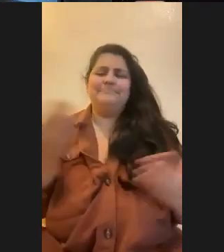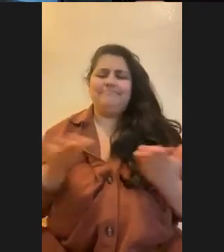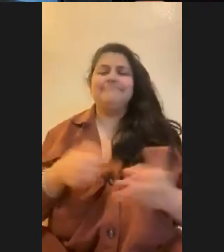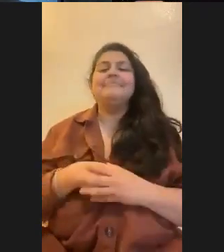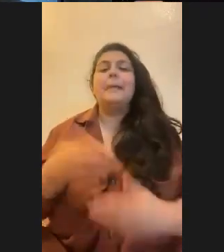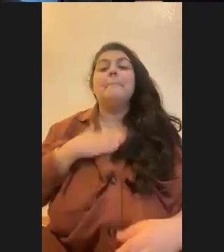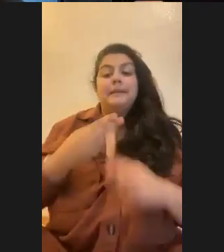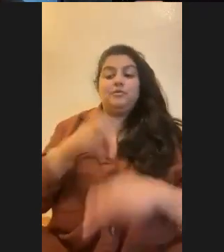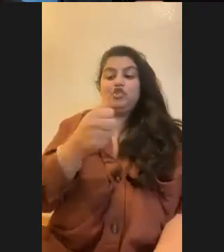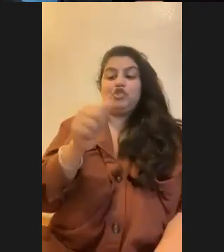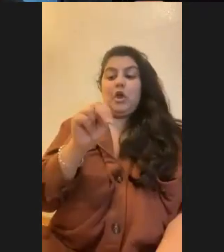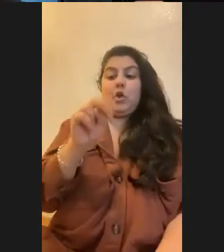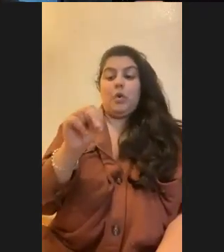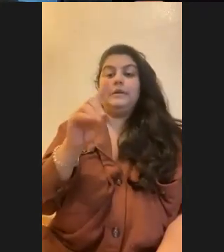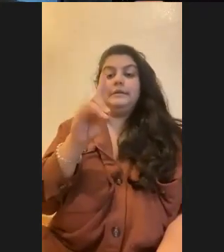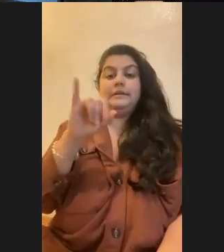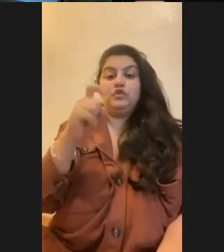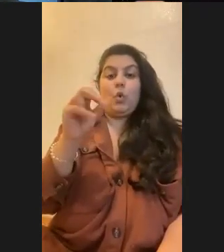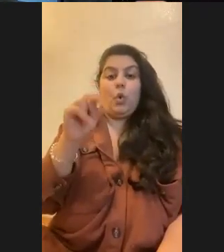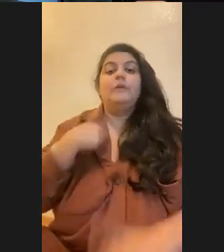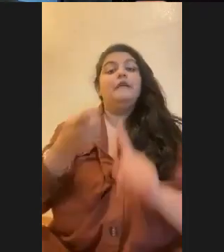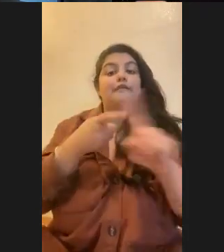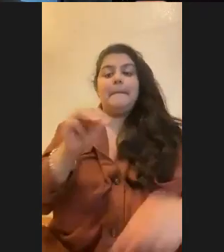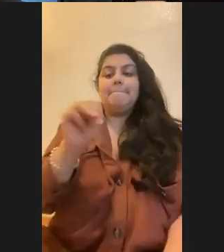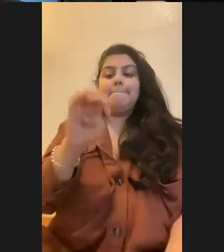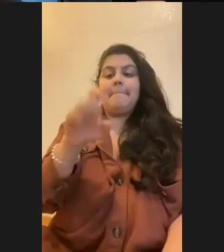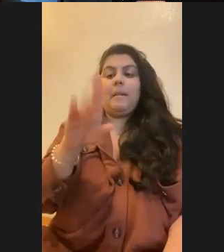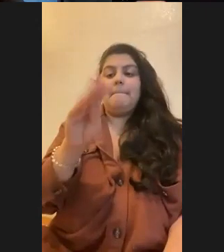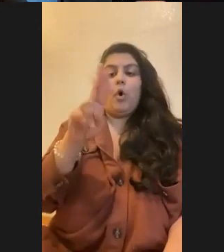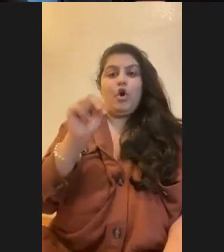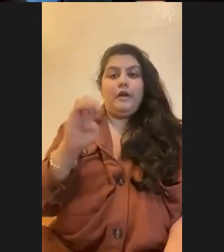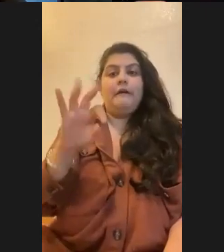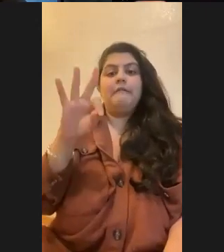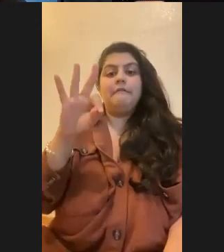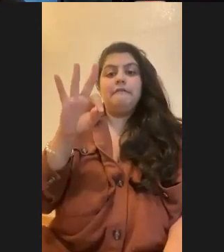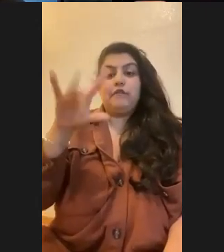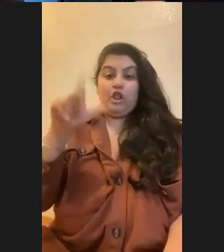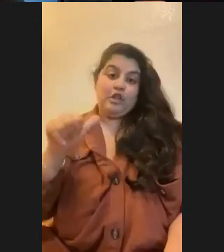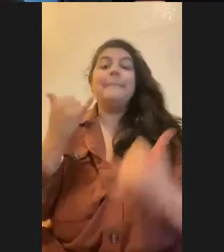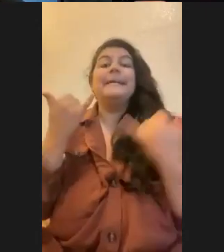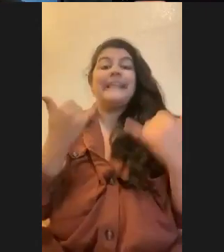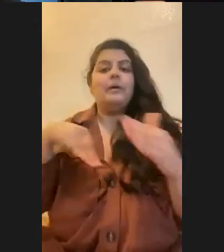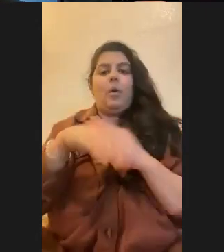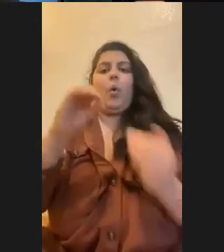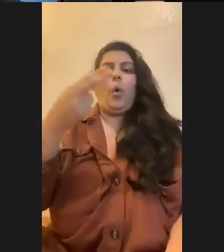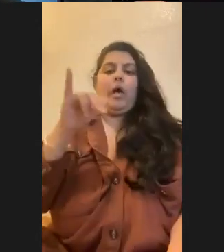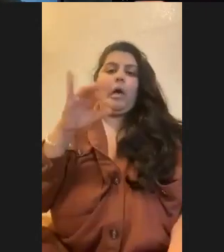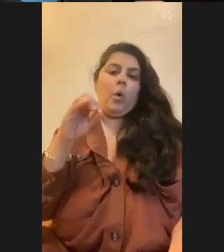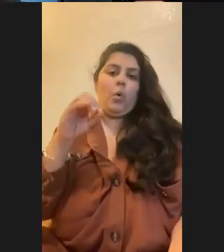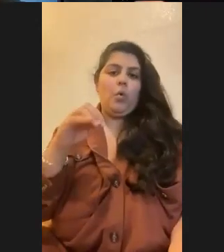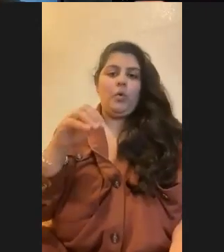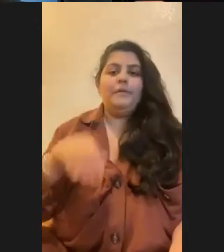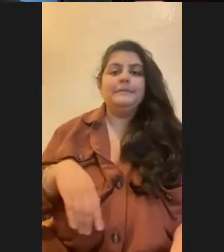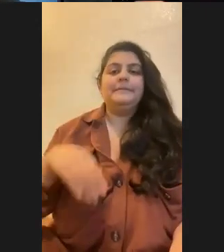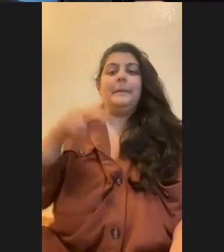Dixon. I'm originally from Melbourne, Florida. However, I'm in Columbus, Ohio right now. I'm doing my PhD at Ohio